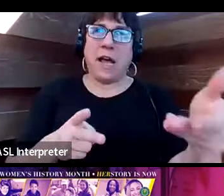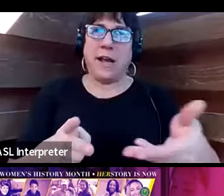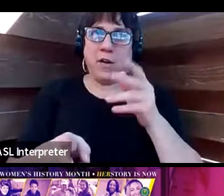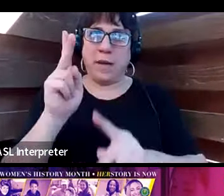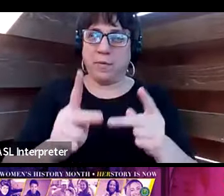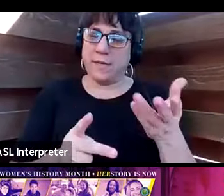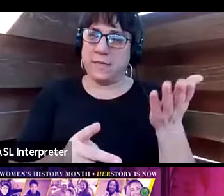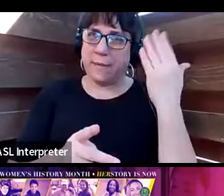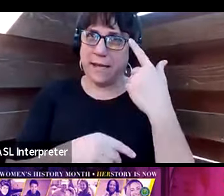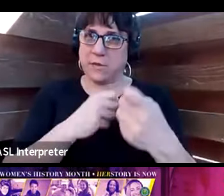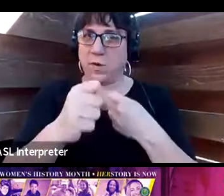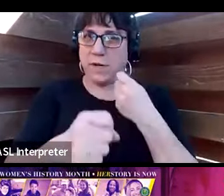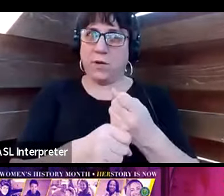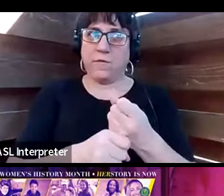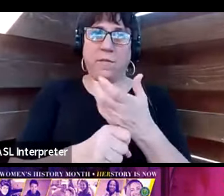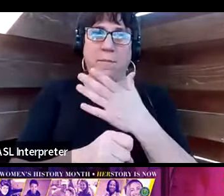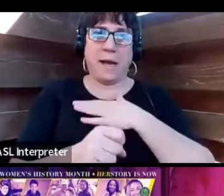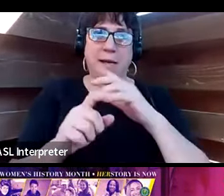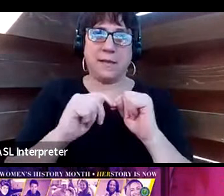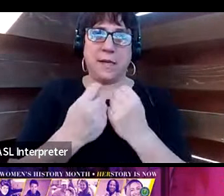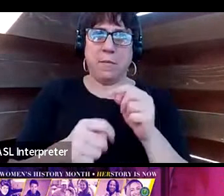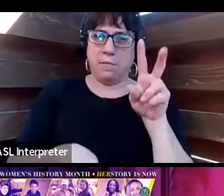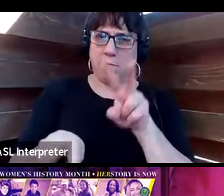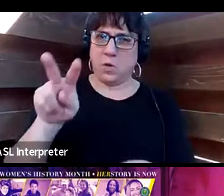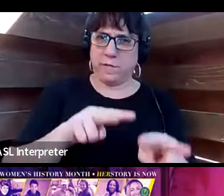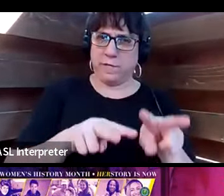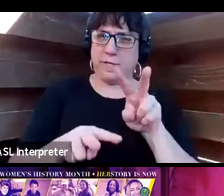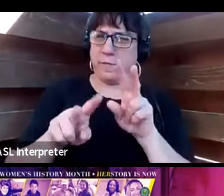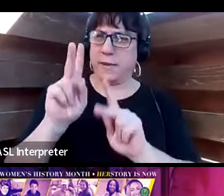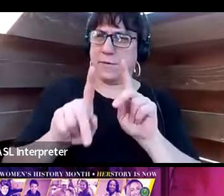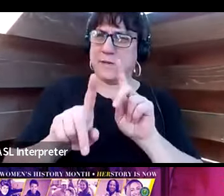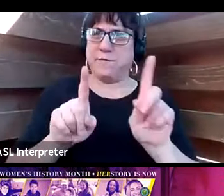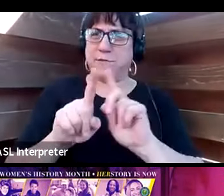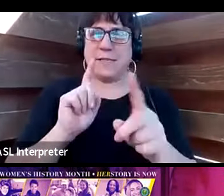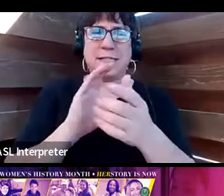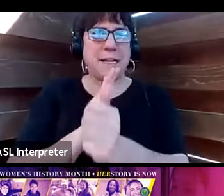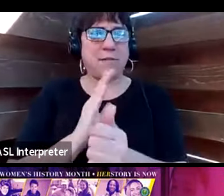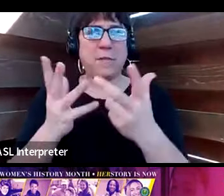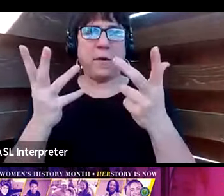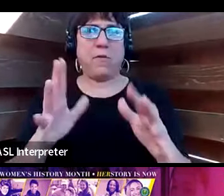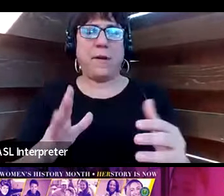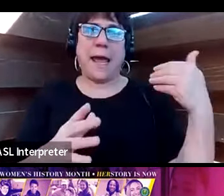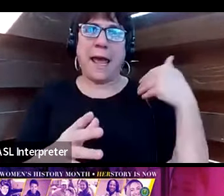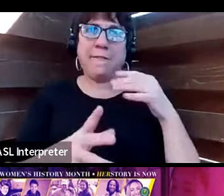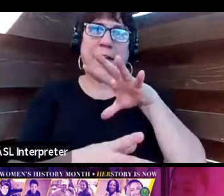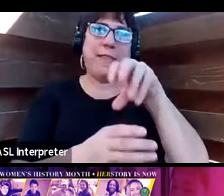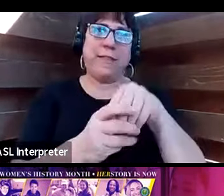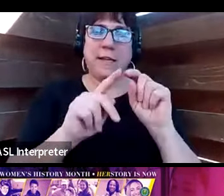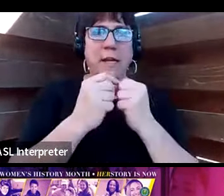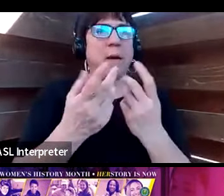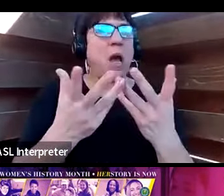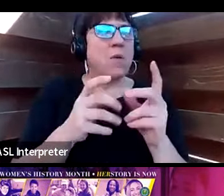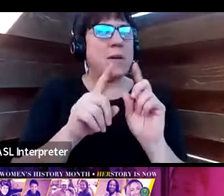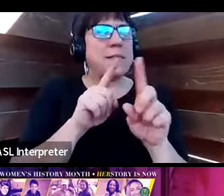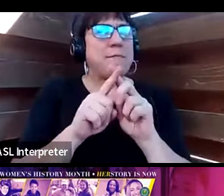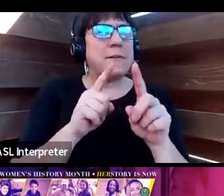this past year for my team. I look for people with different skills than we already have on the team, looking for different insights, different ways